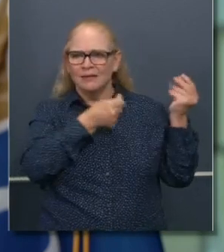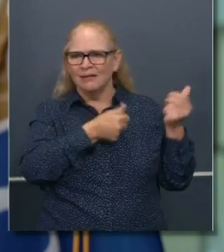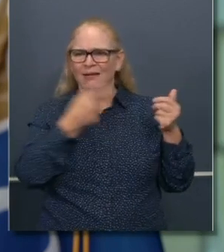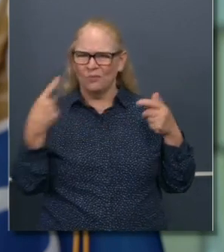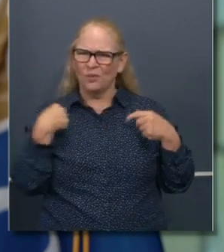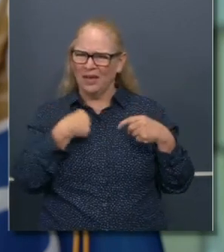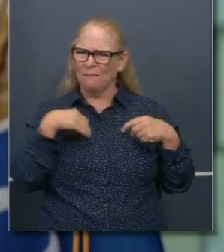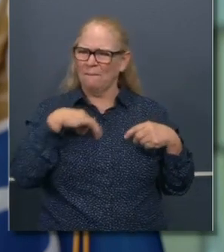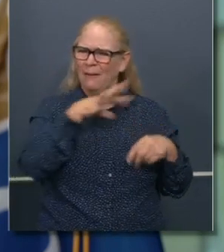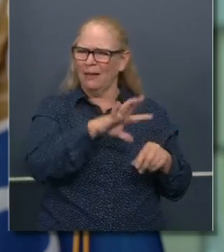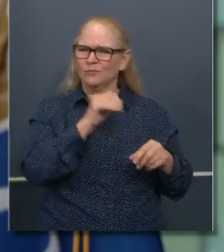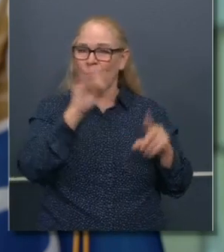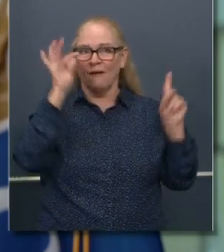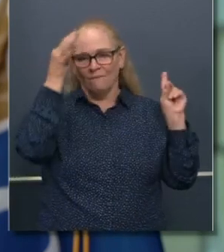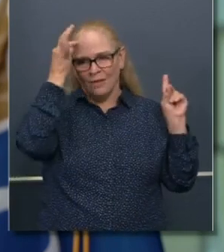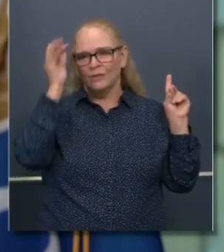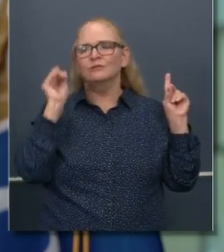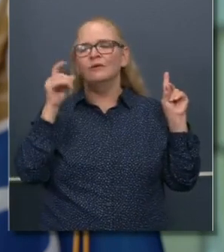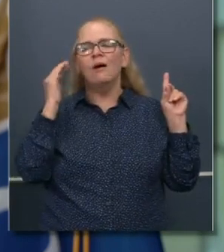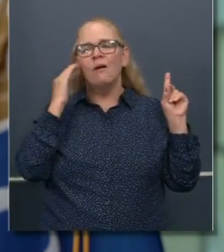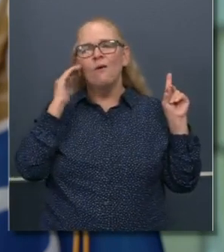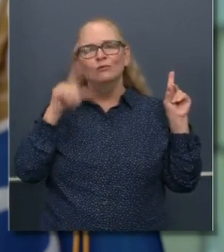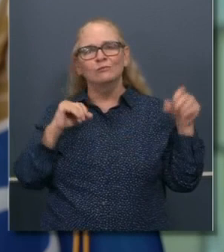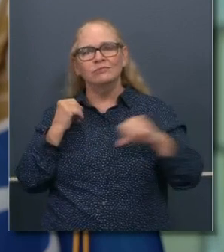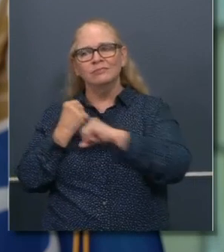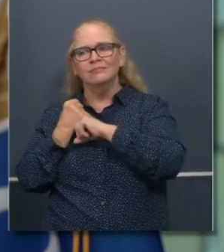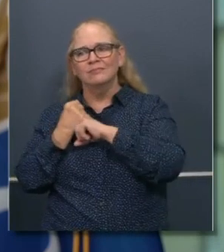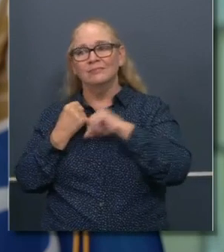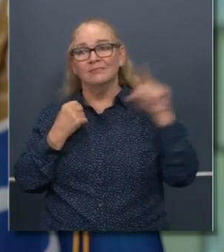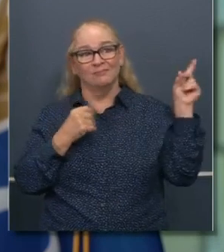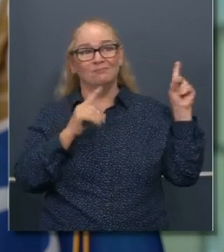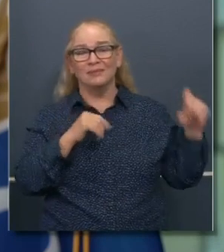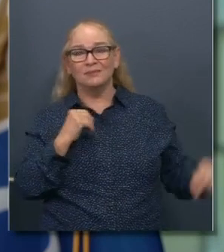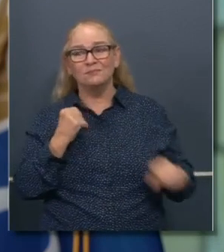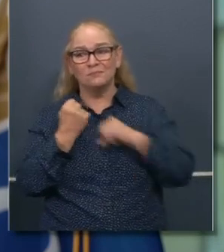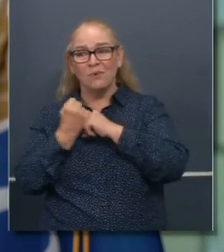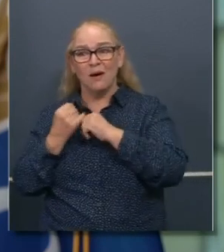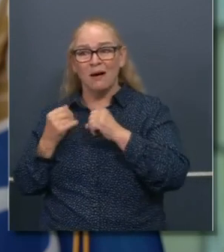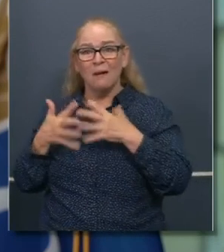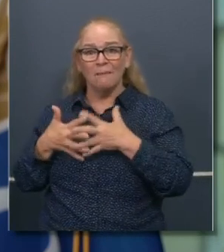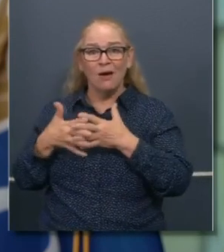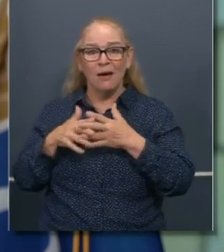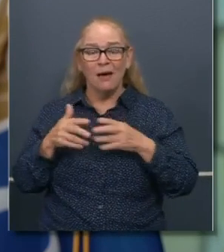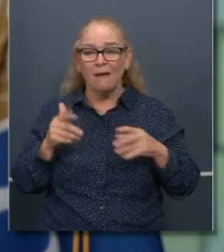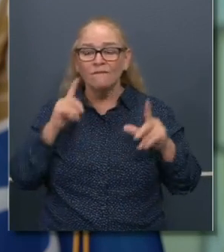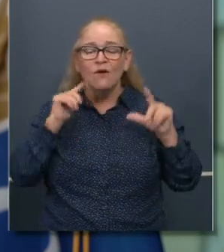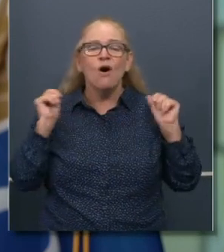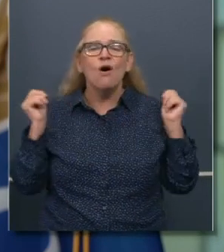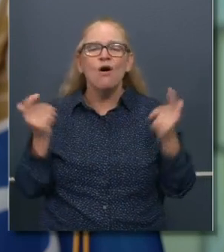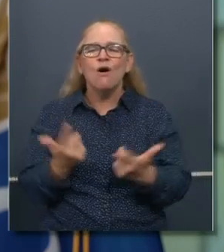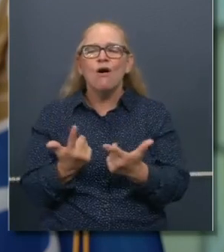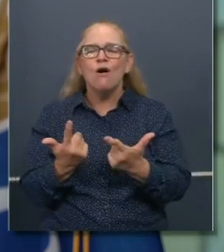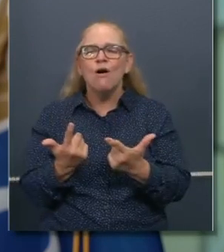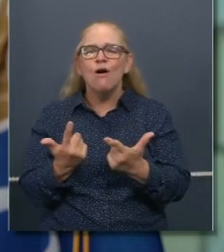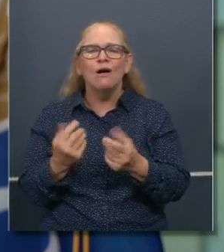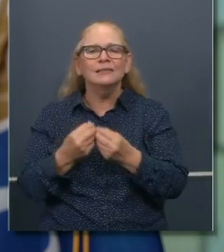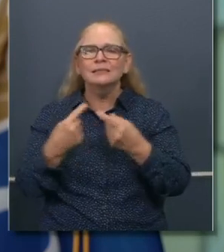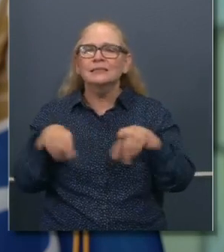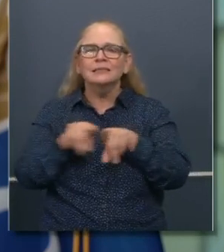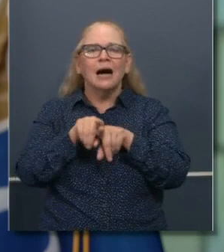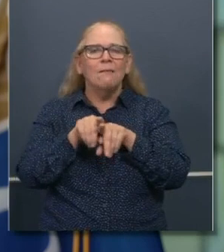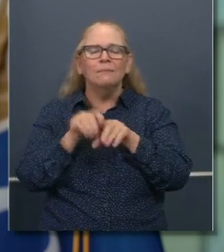need, meeting the needs of the American people. Uh, this is when we're all in it together. And traditionally, those needs are met by